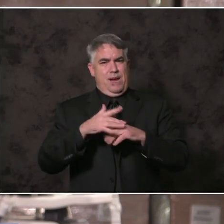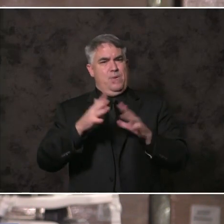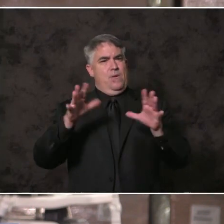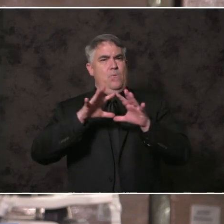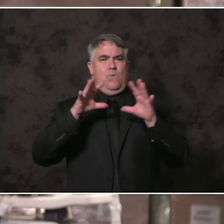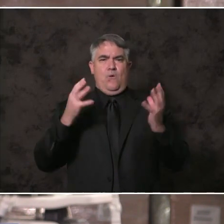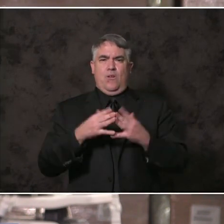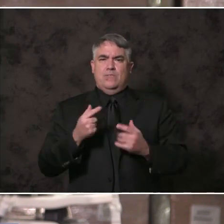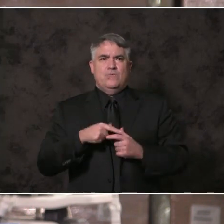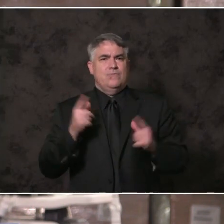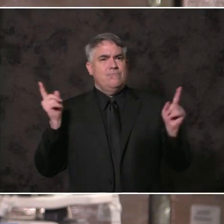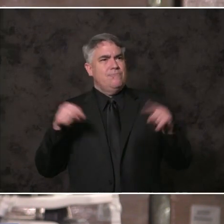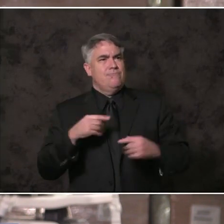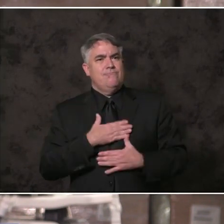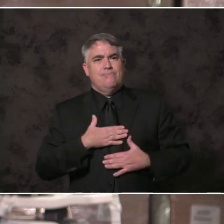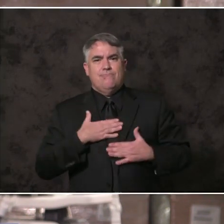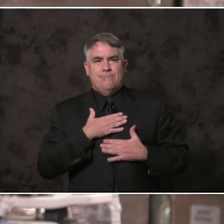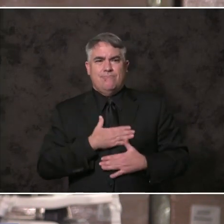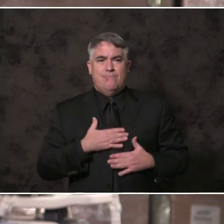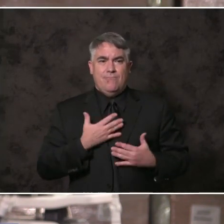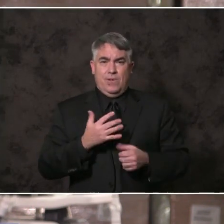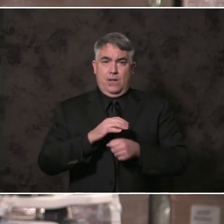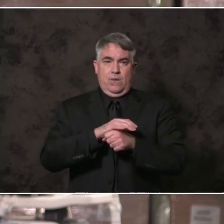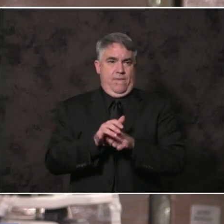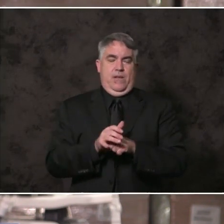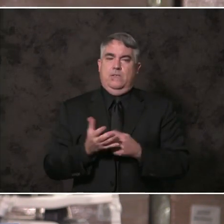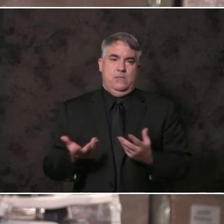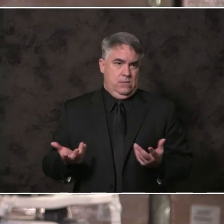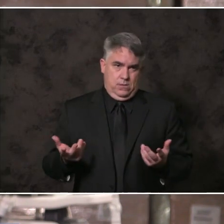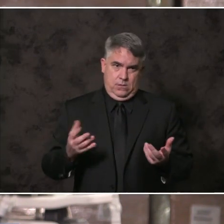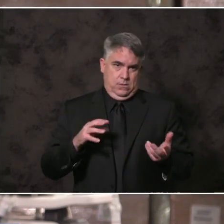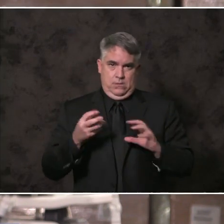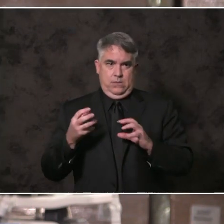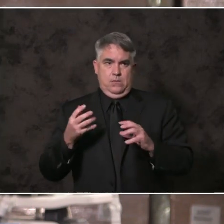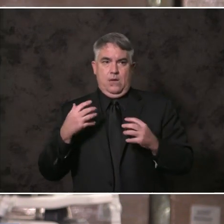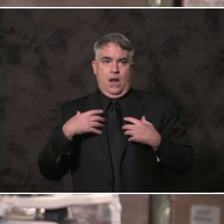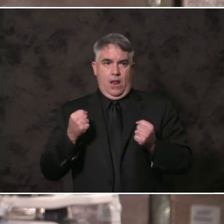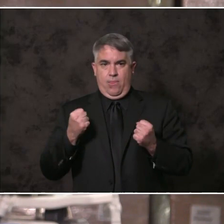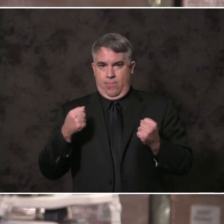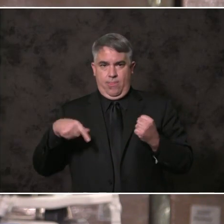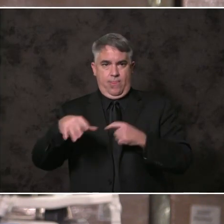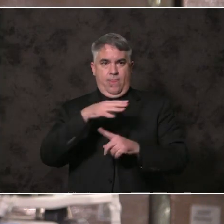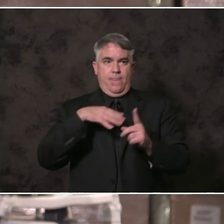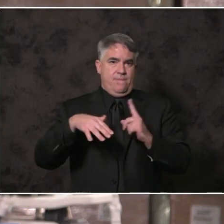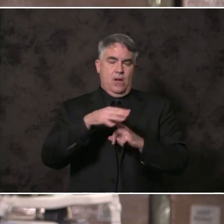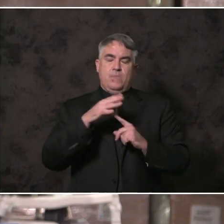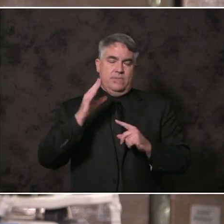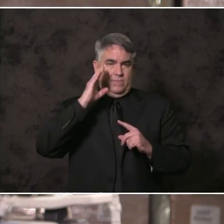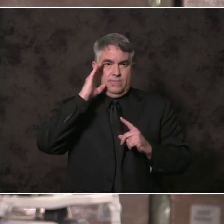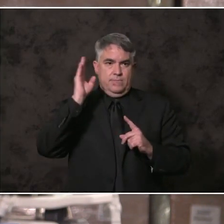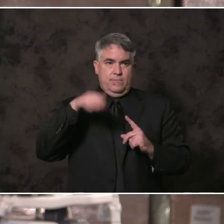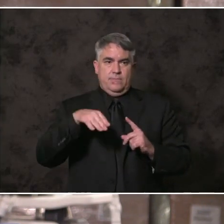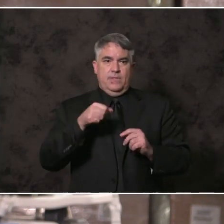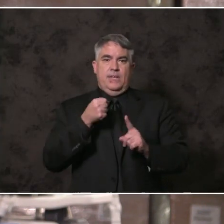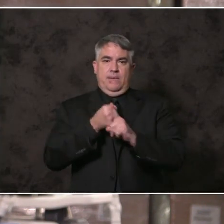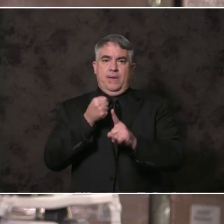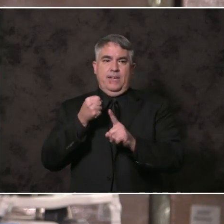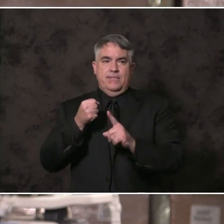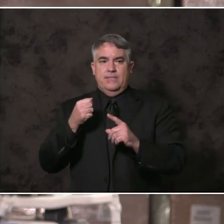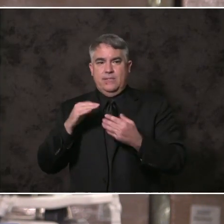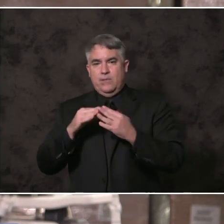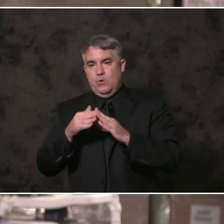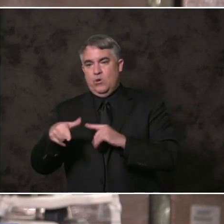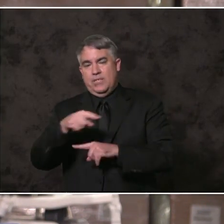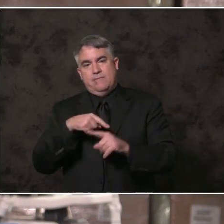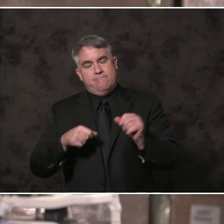COVID has made so clear how the health of our environment shapes the health of our communities. And San